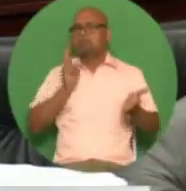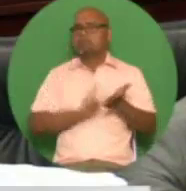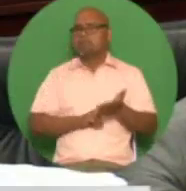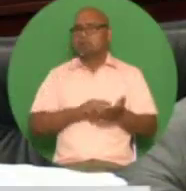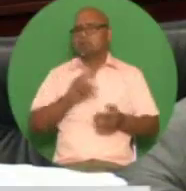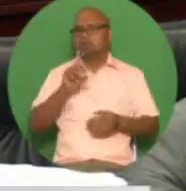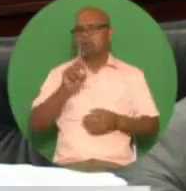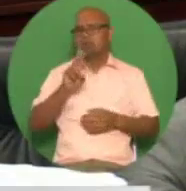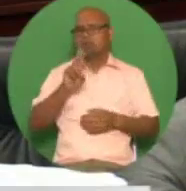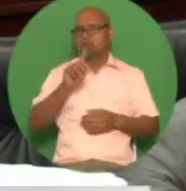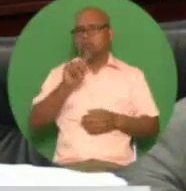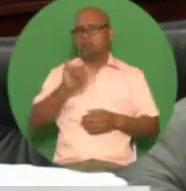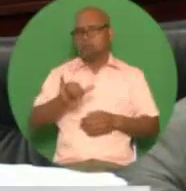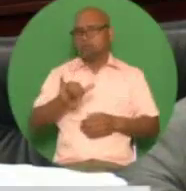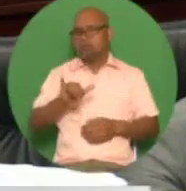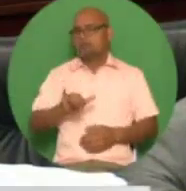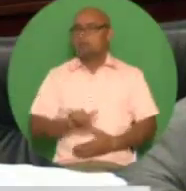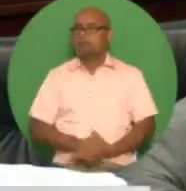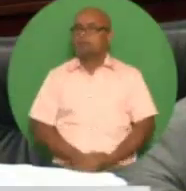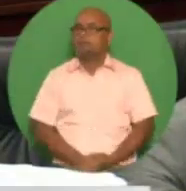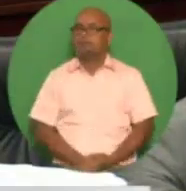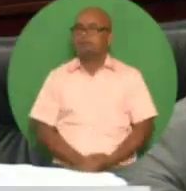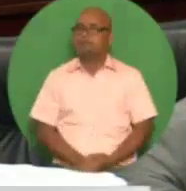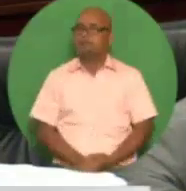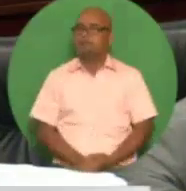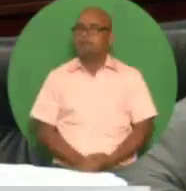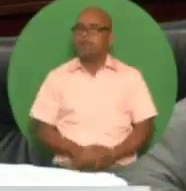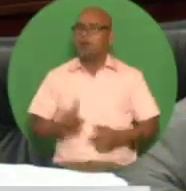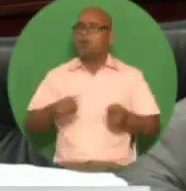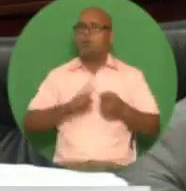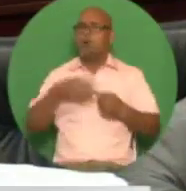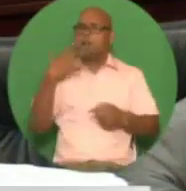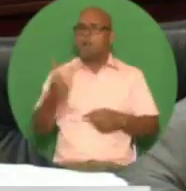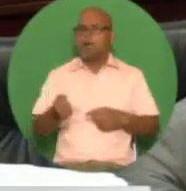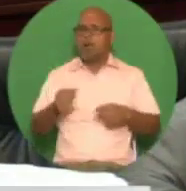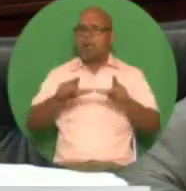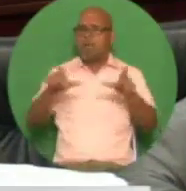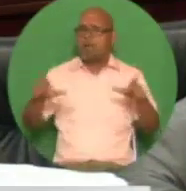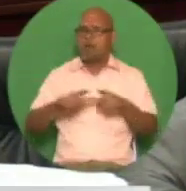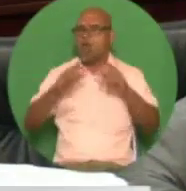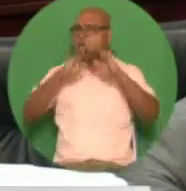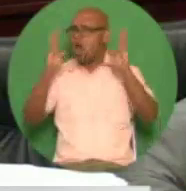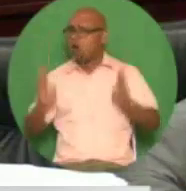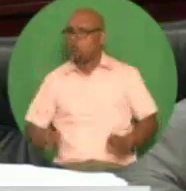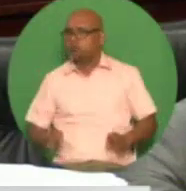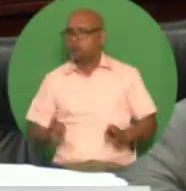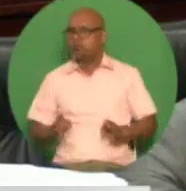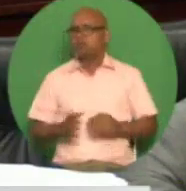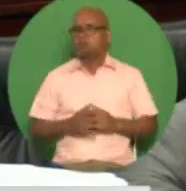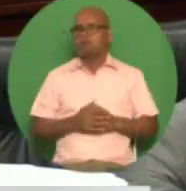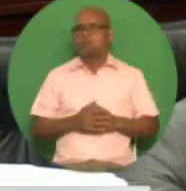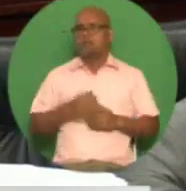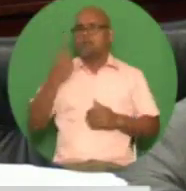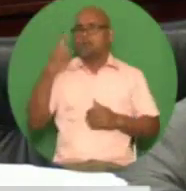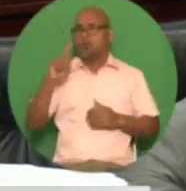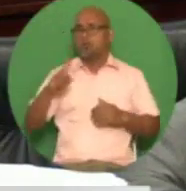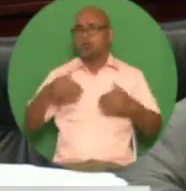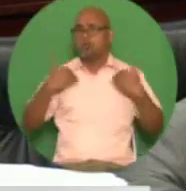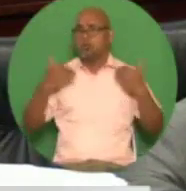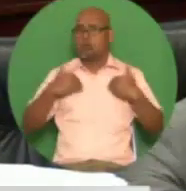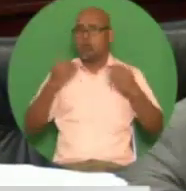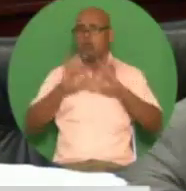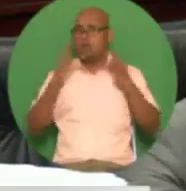the adverse effects which rising real estate prices have on the securing of homes especially for our nation's young families